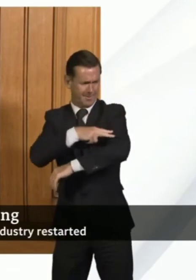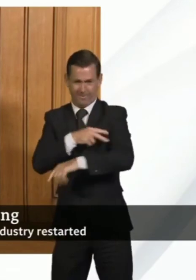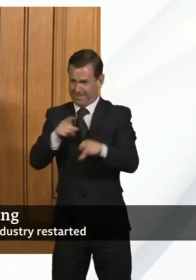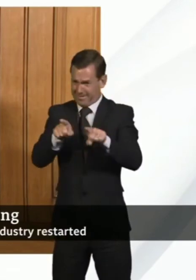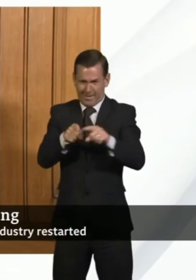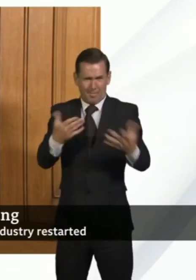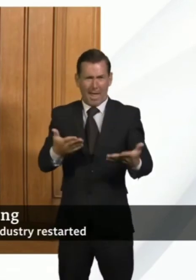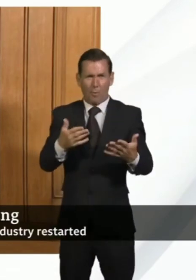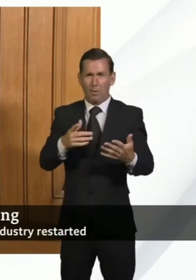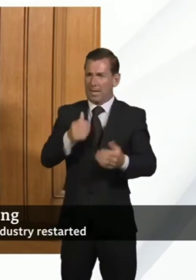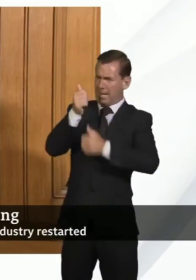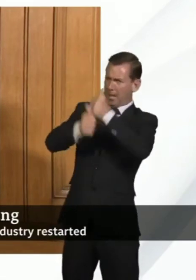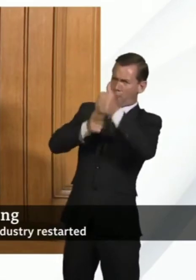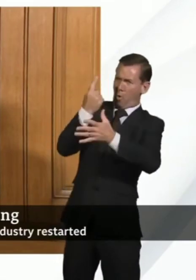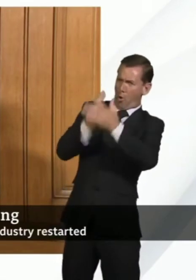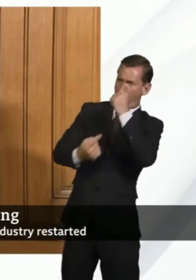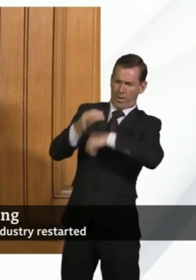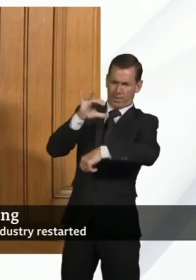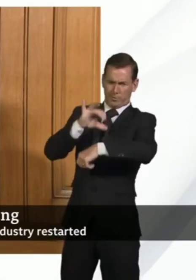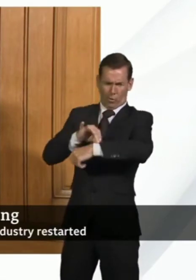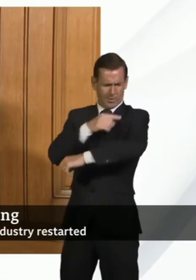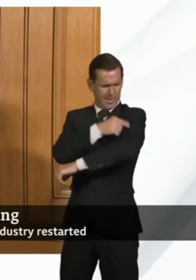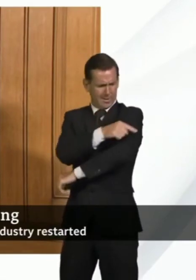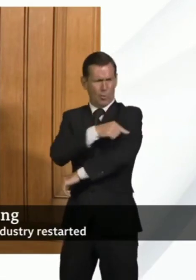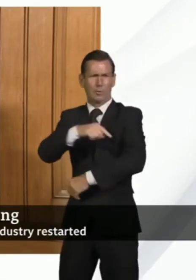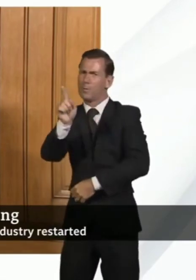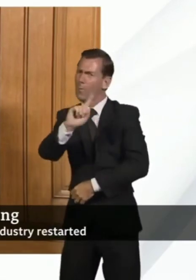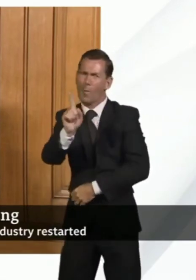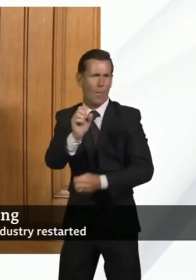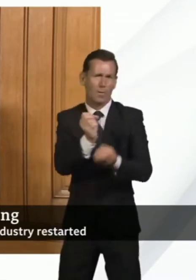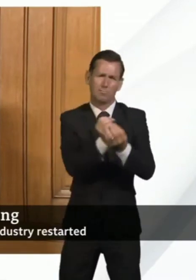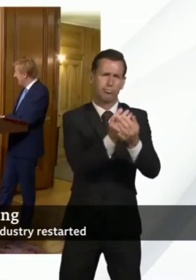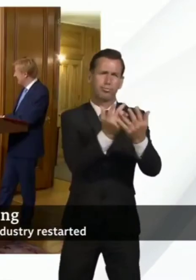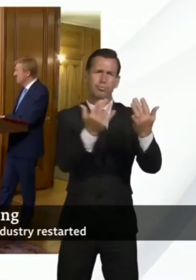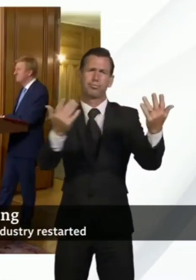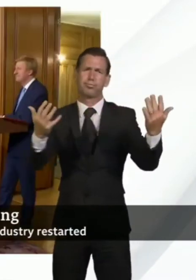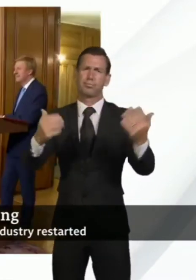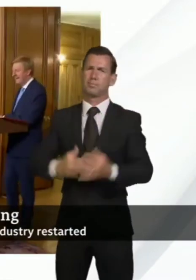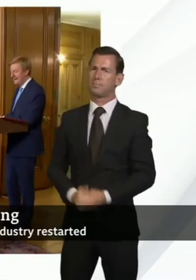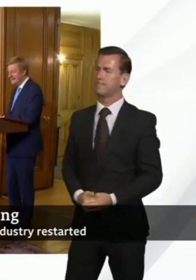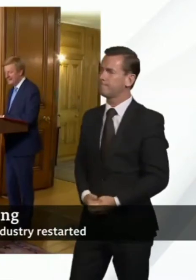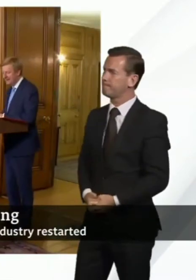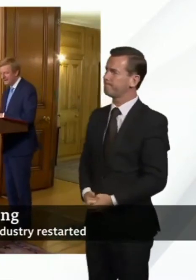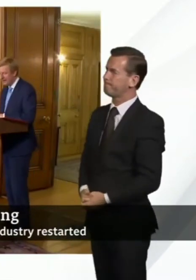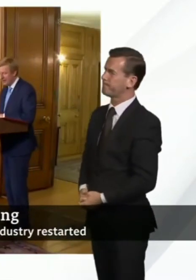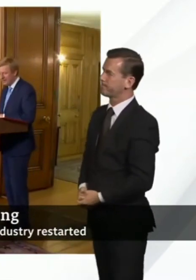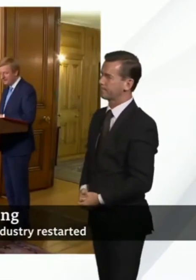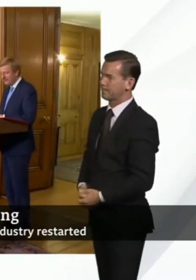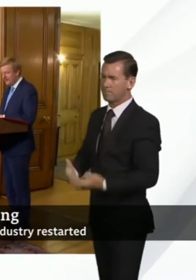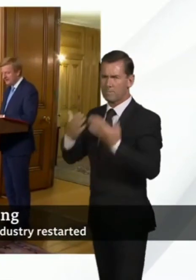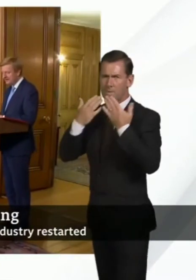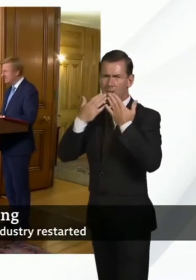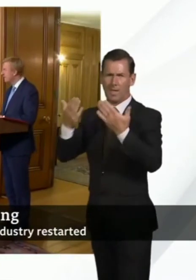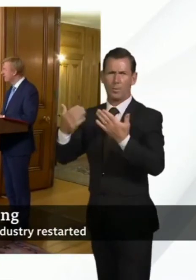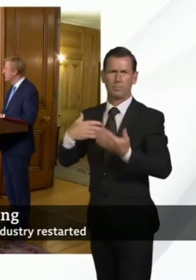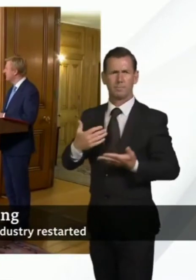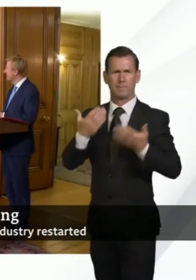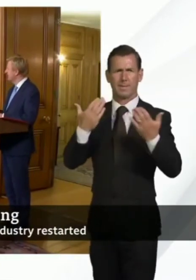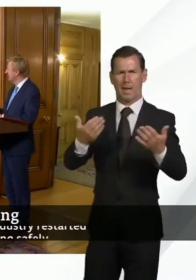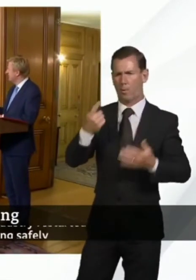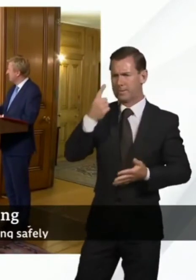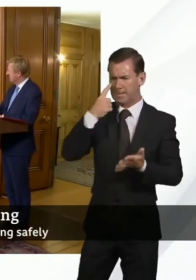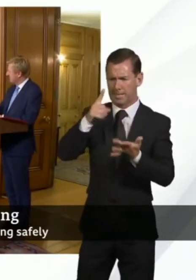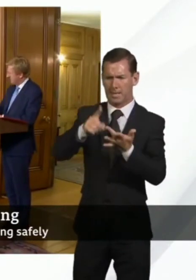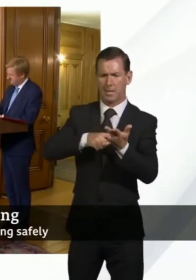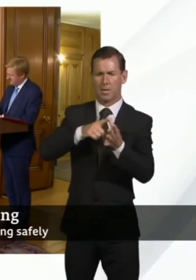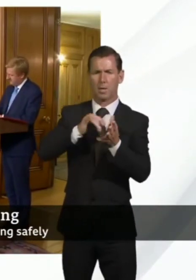many many heroes within the NHS not just doctors and nurses. Thank you. Now we go on to Jason Groves